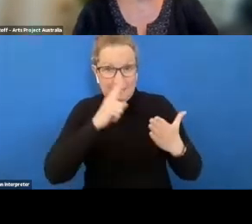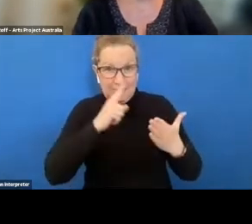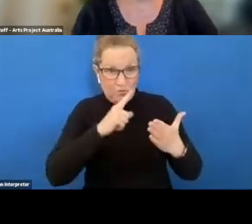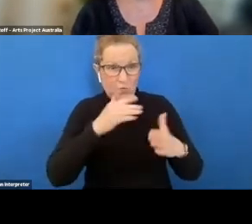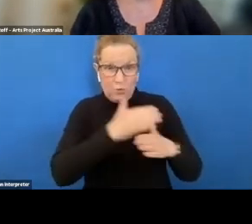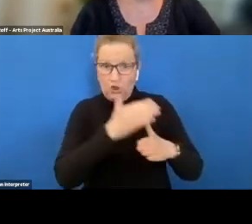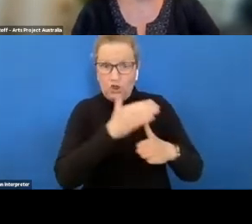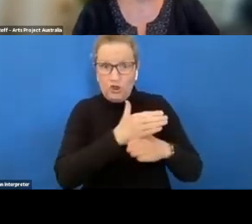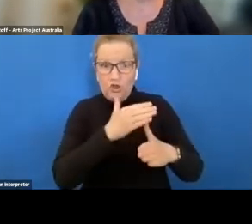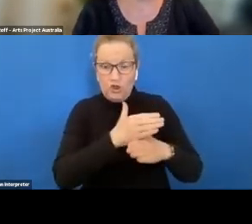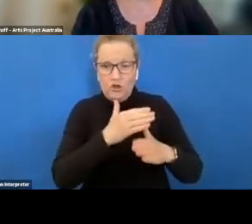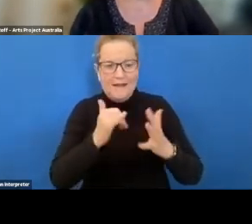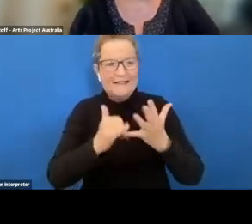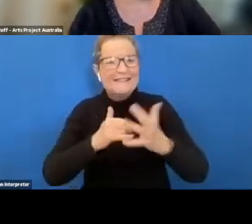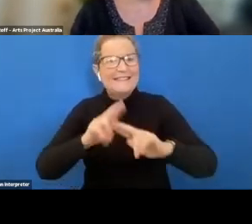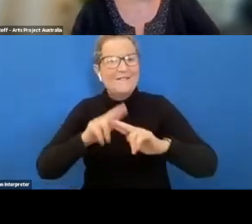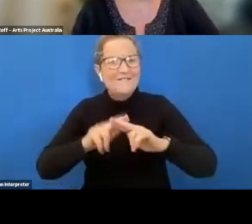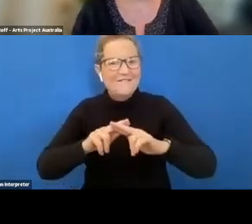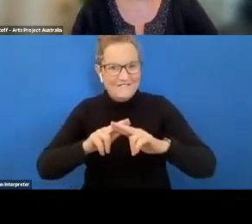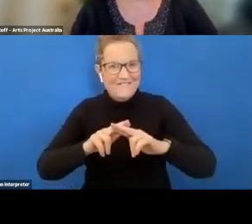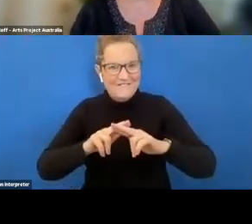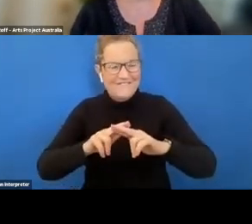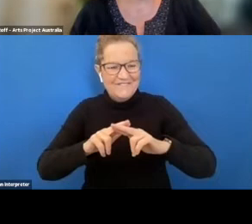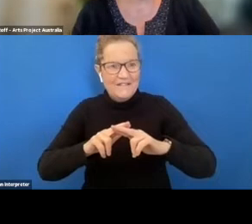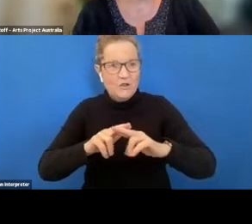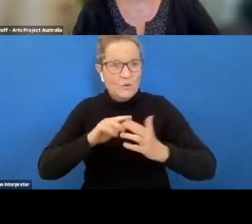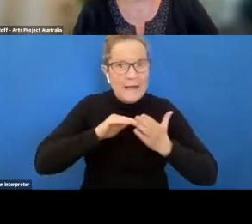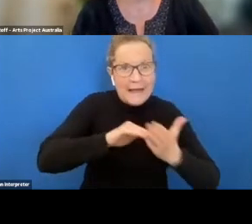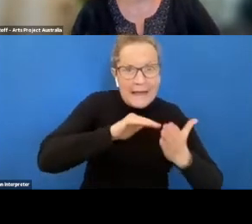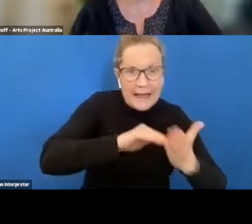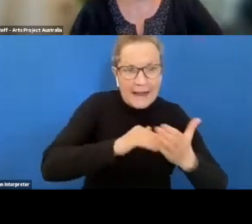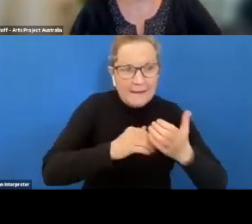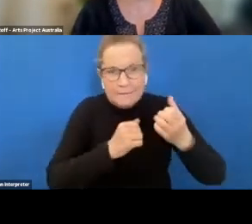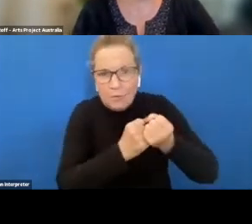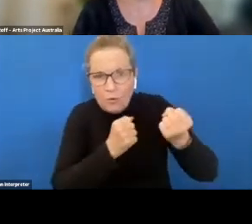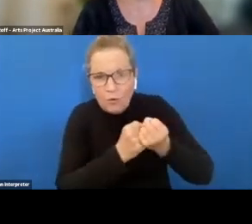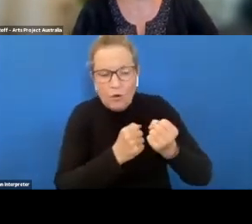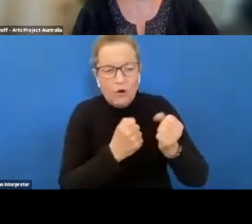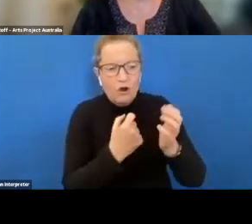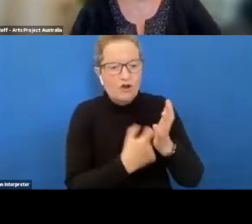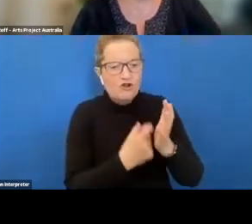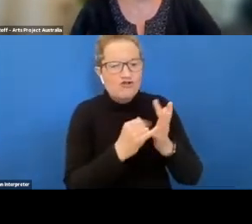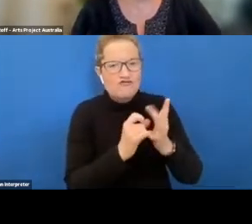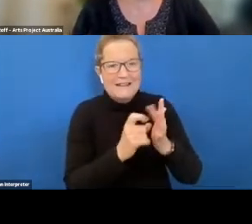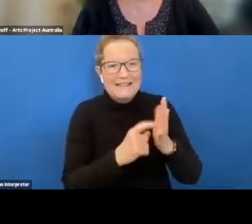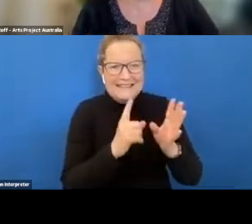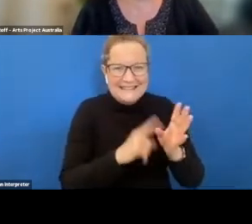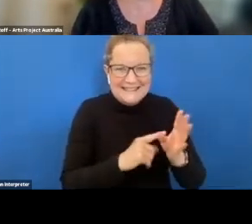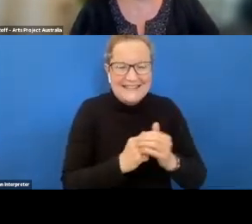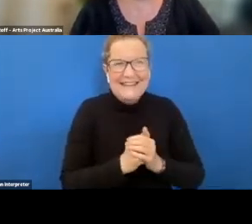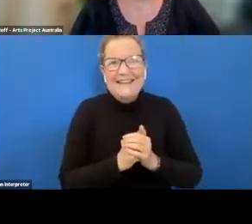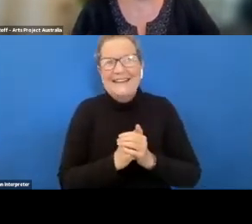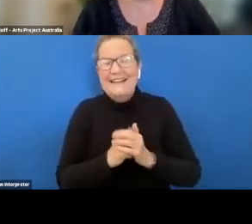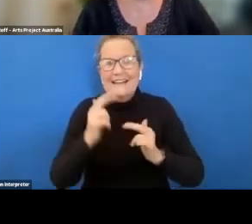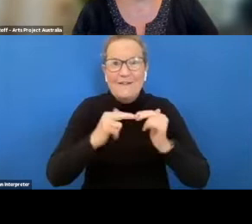artists who work to help facilitate residencies and commissions and collaborative projects and development but they're